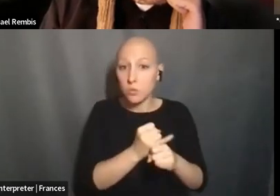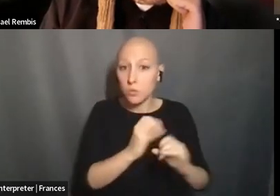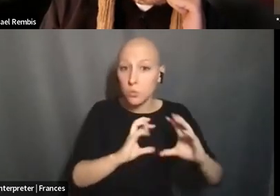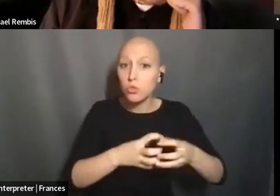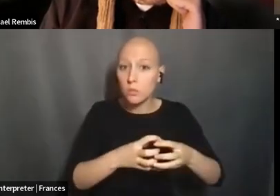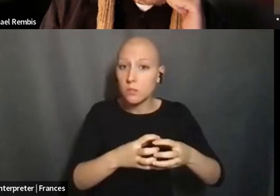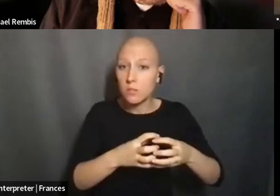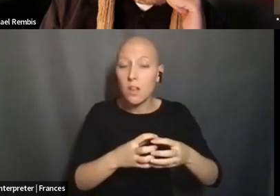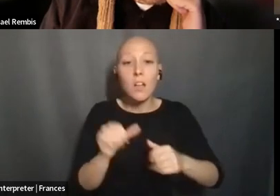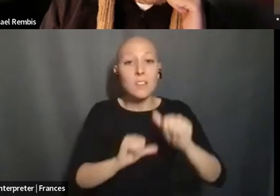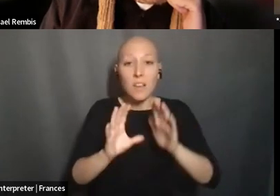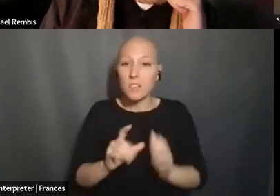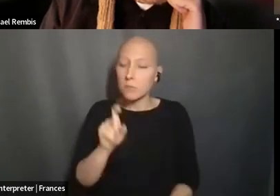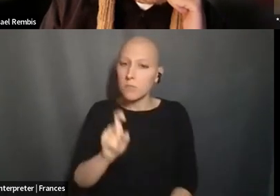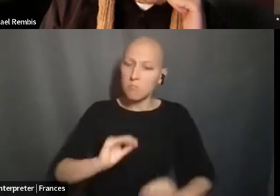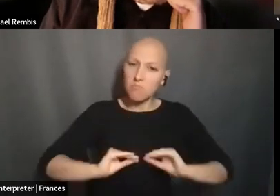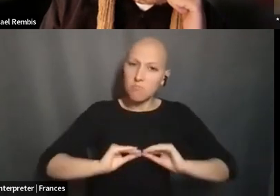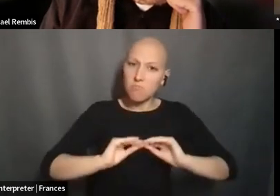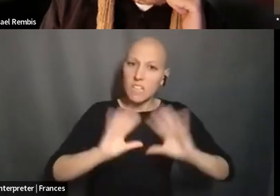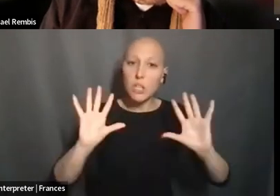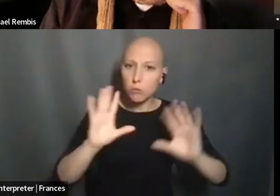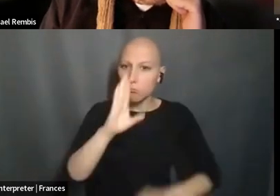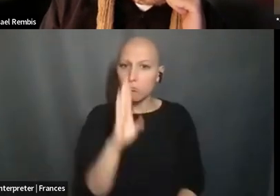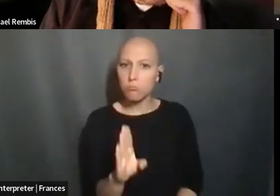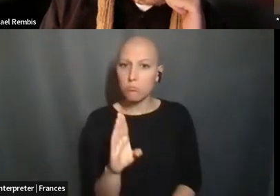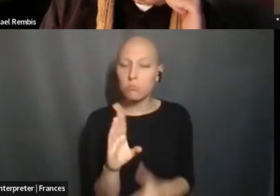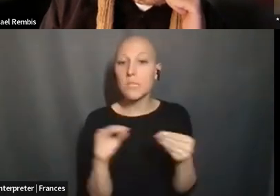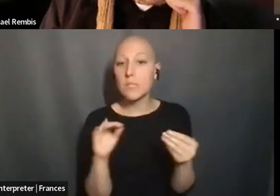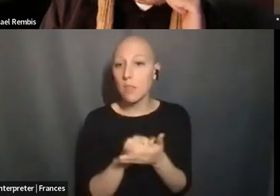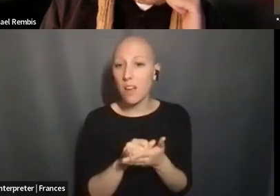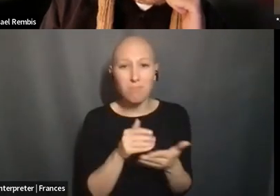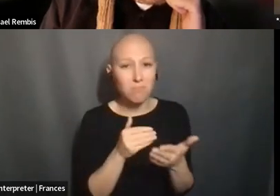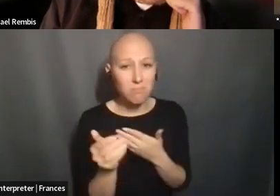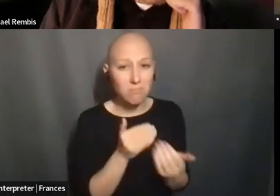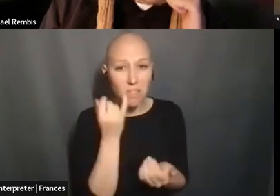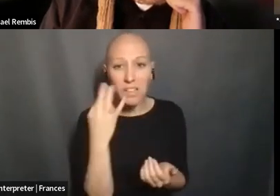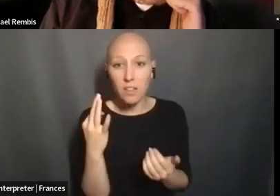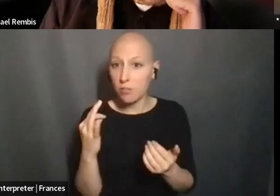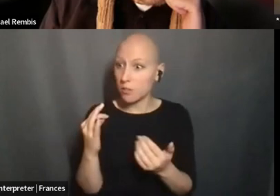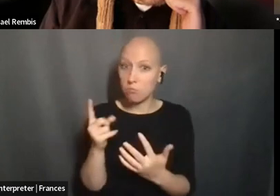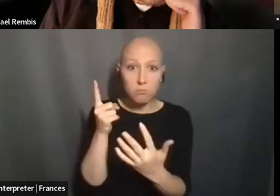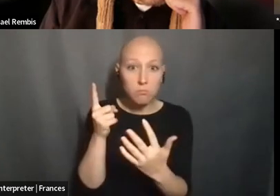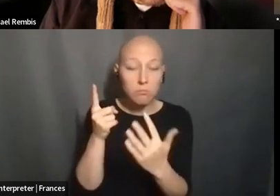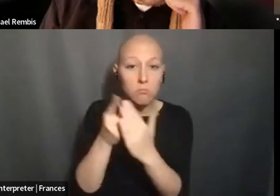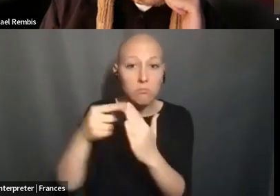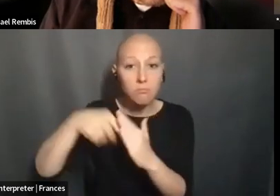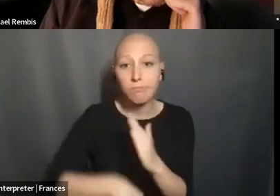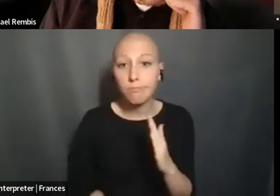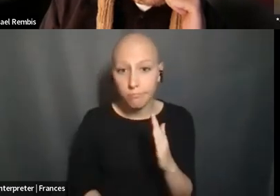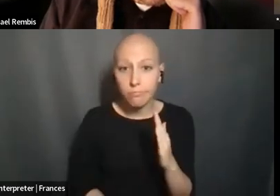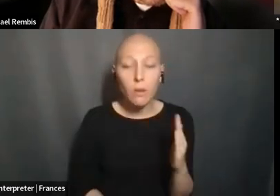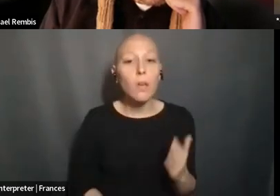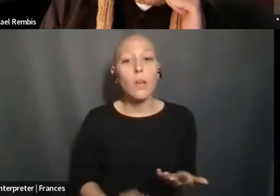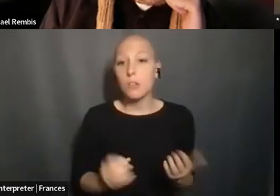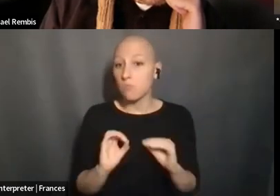VERY UPFRONT IN SAYING THAT, AND THEY NEED TO BE VERY UPFRONT IN SAYING THAT EVEN IF IT MAKES NO DIFFERENCE. I THINK IT'S AN ETHICAL OBLIGATION MORE THAN ANYTHING ELSE,